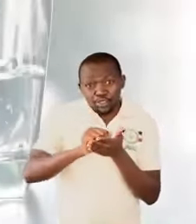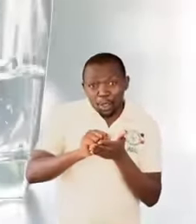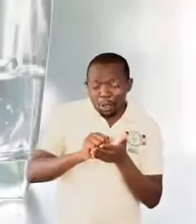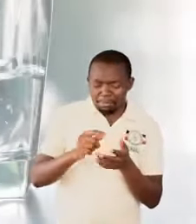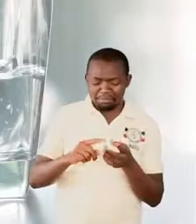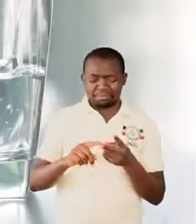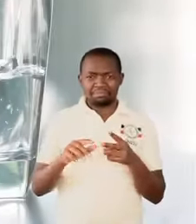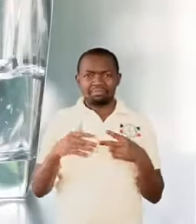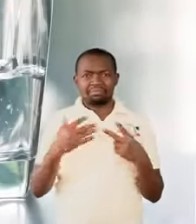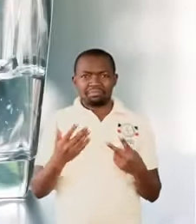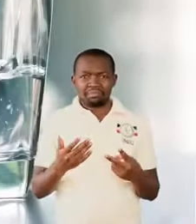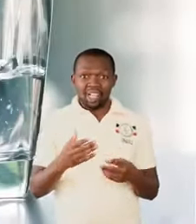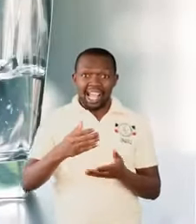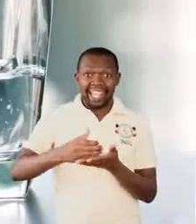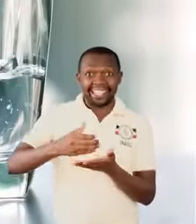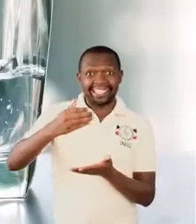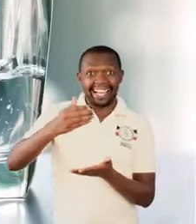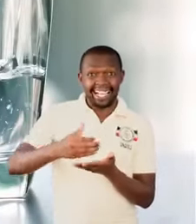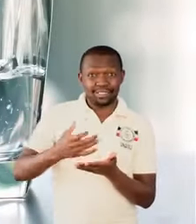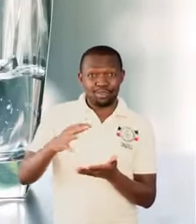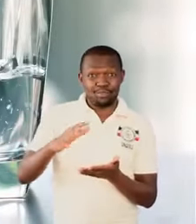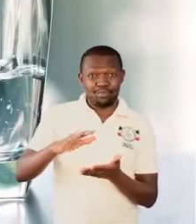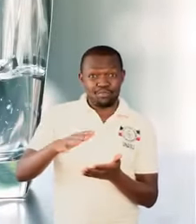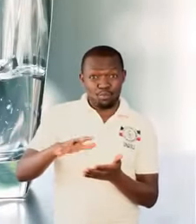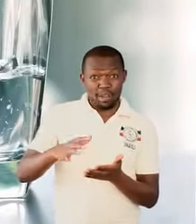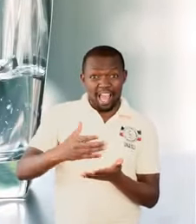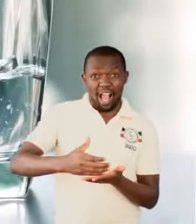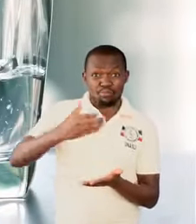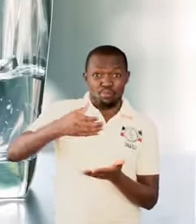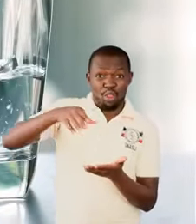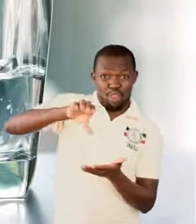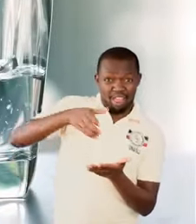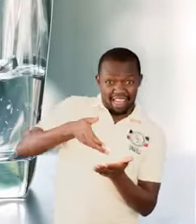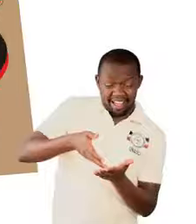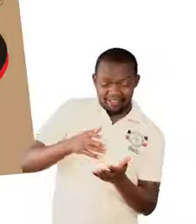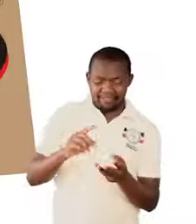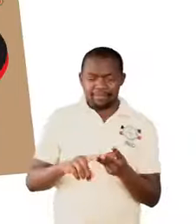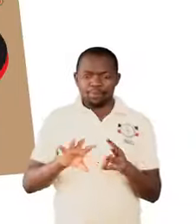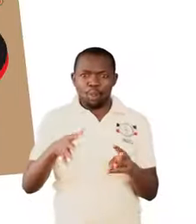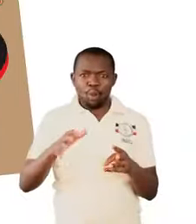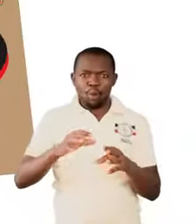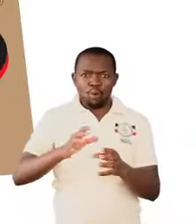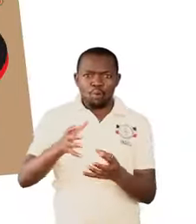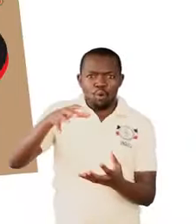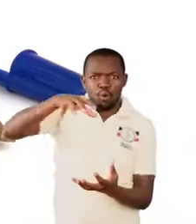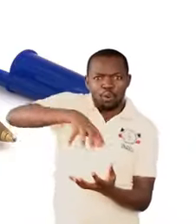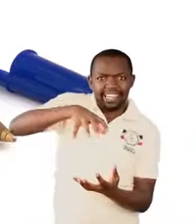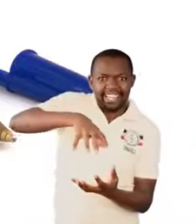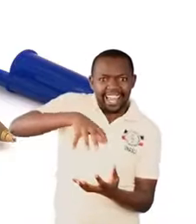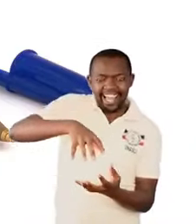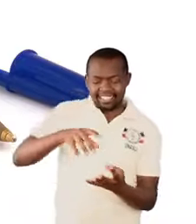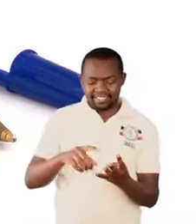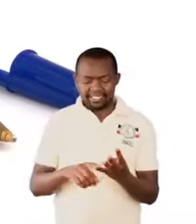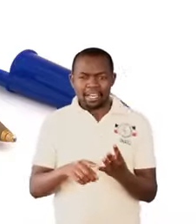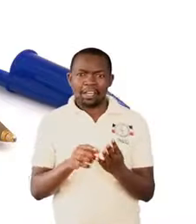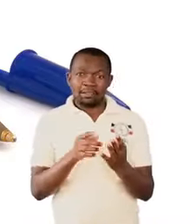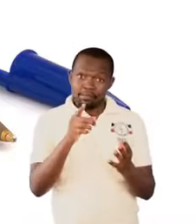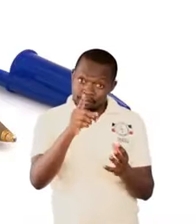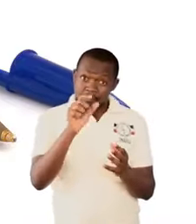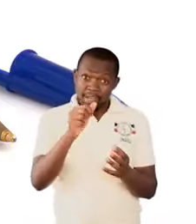or water in a container, another container. We have our book, a pen,